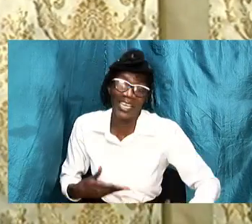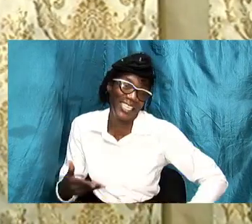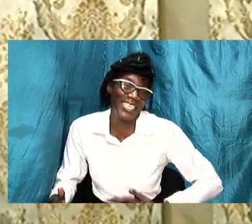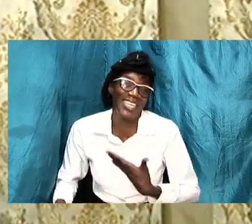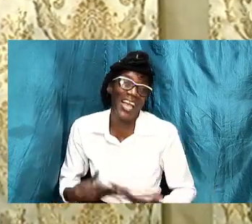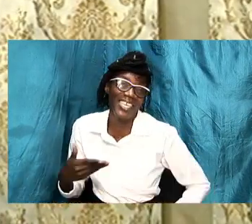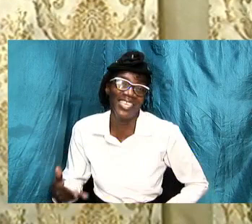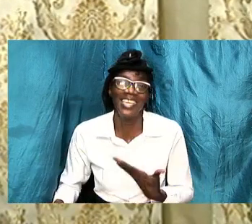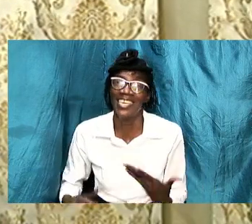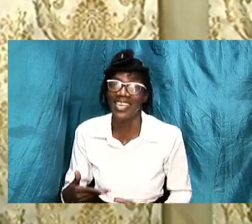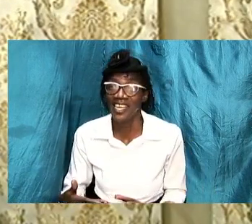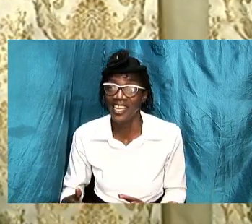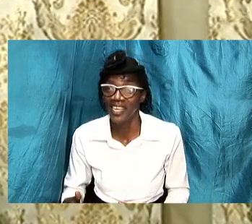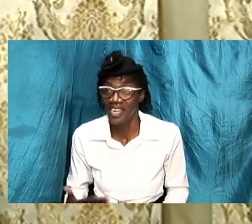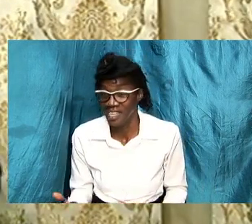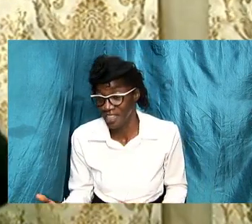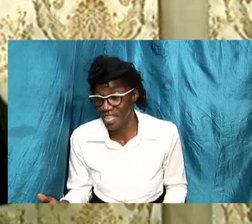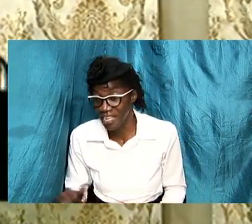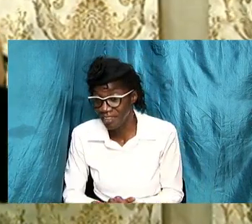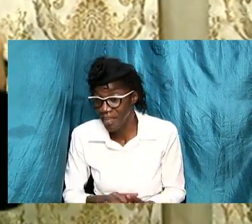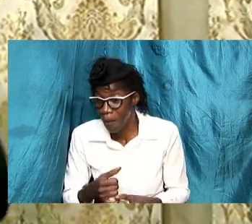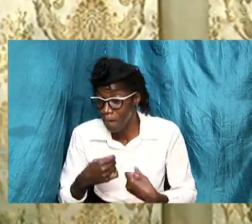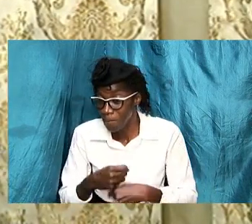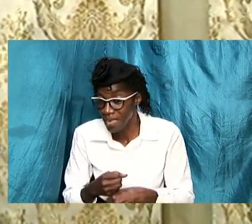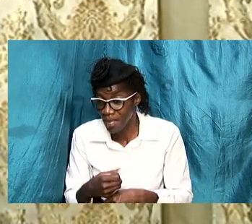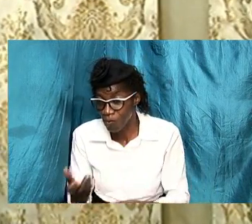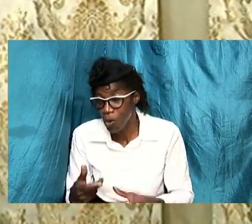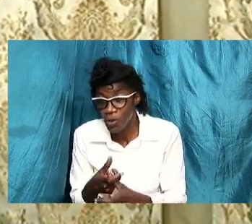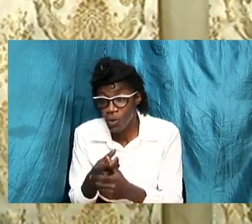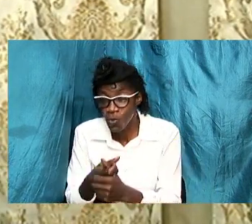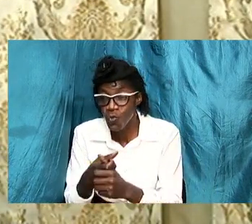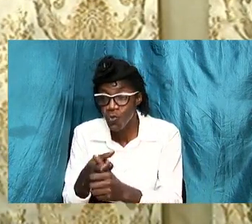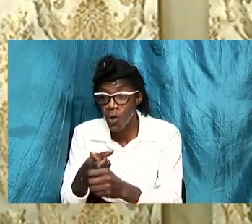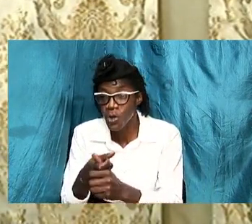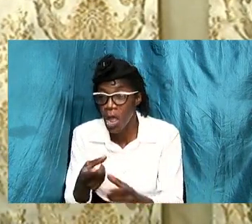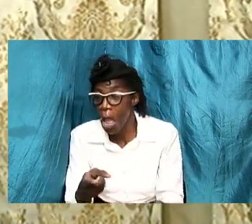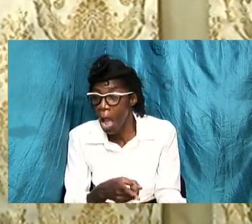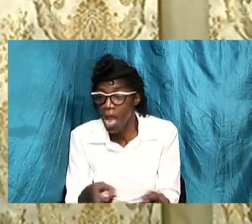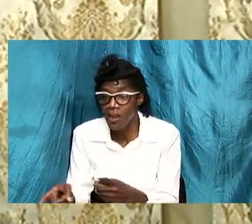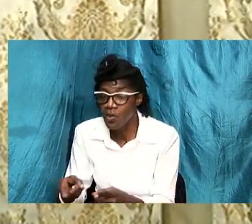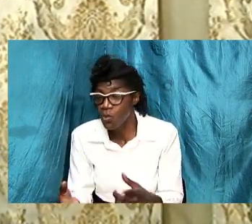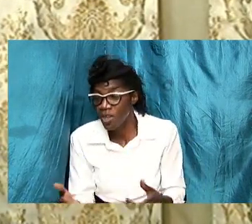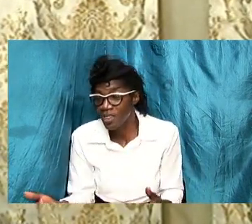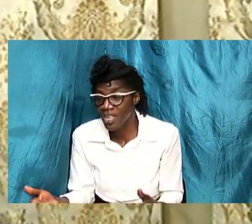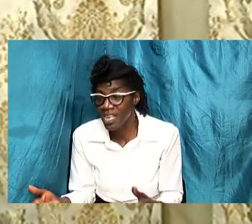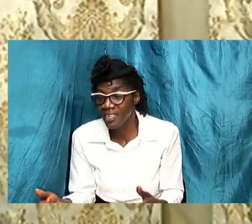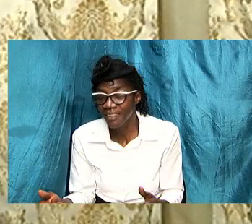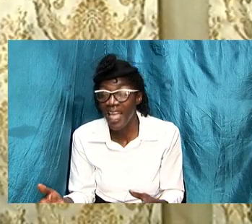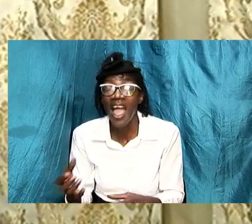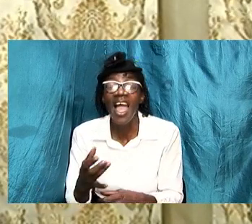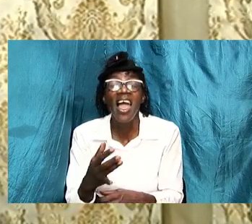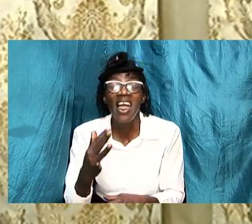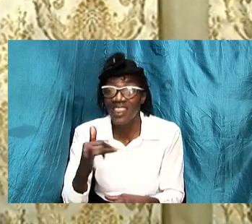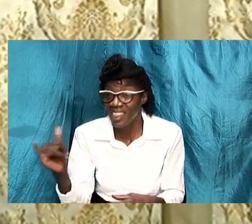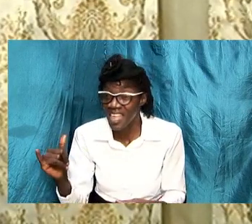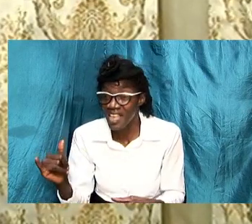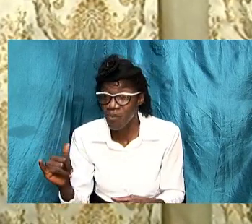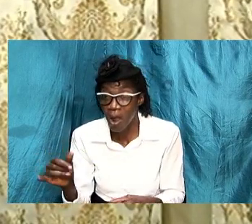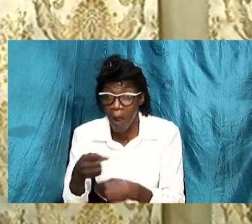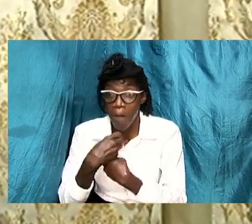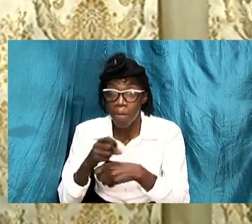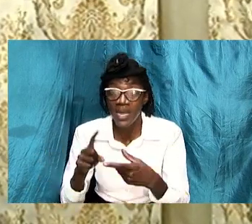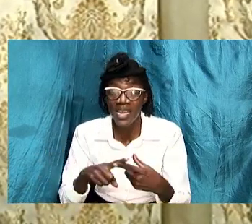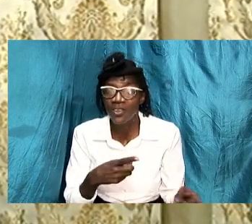the things that make them want to run ahead and do the things that they were constructed to do we